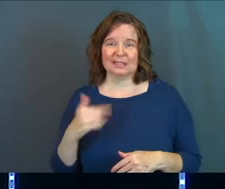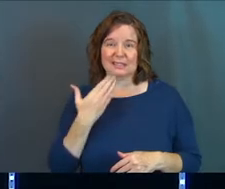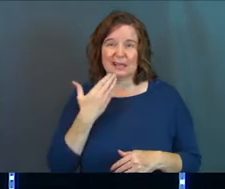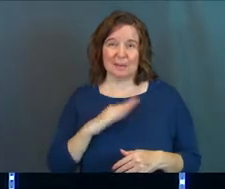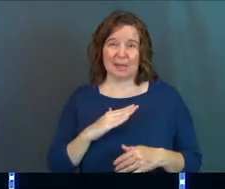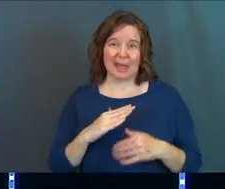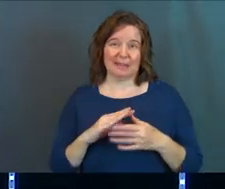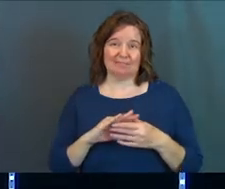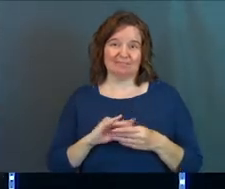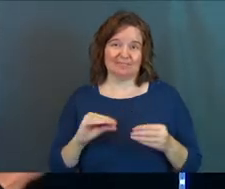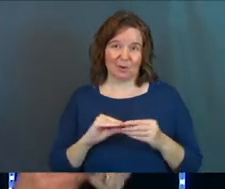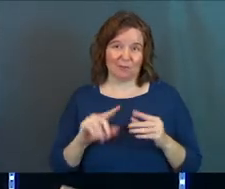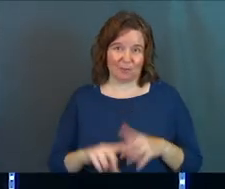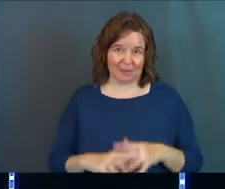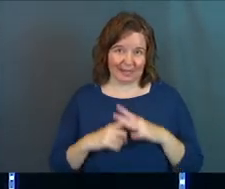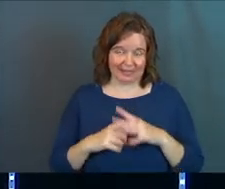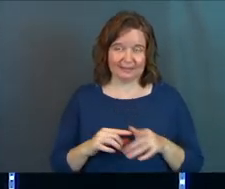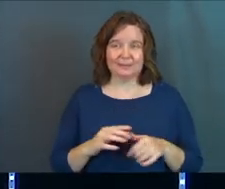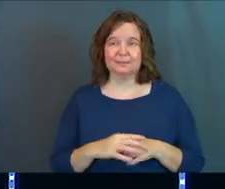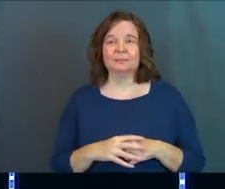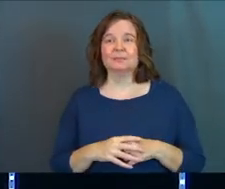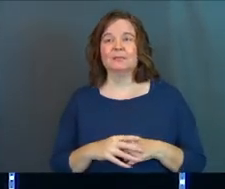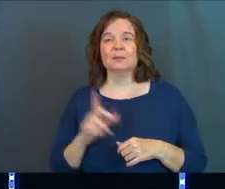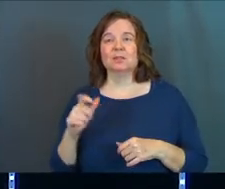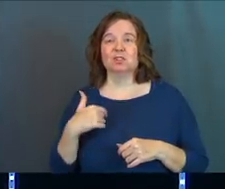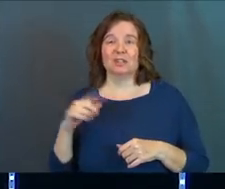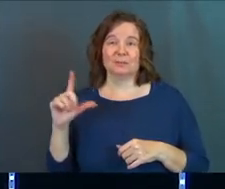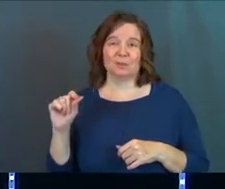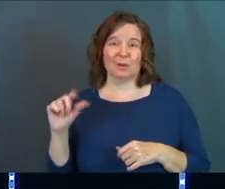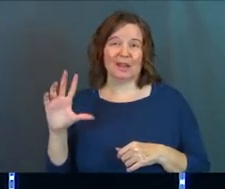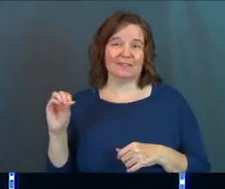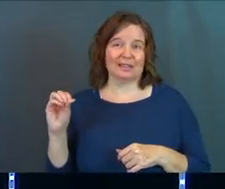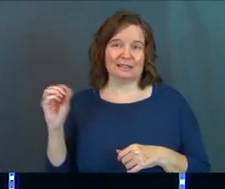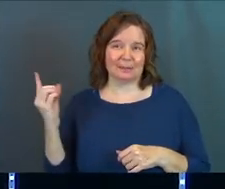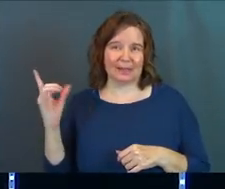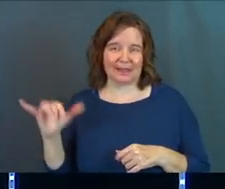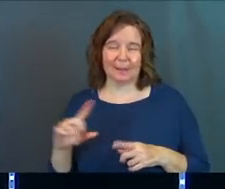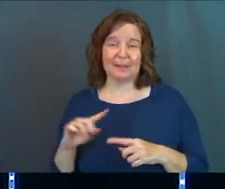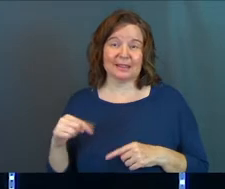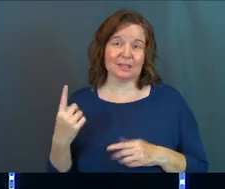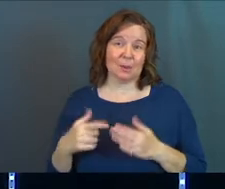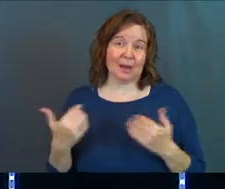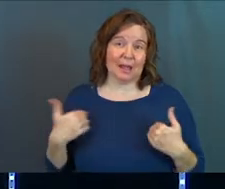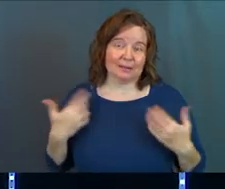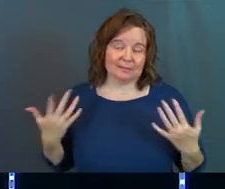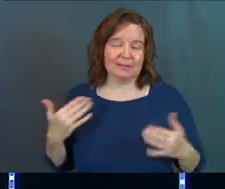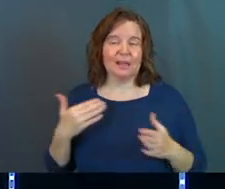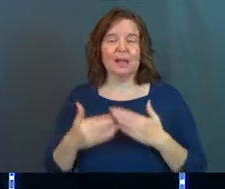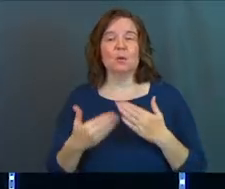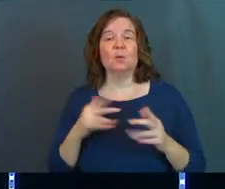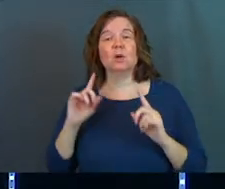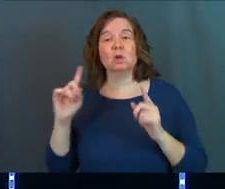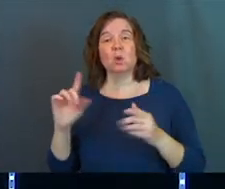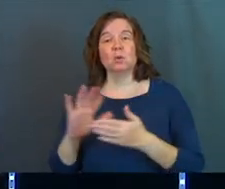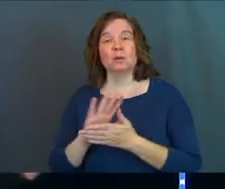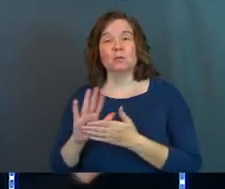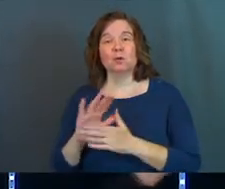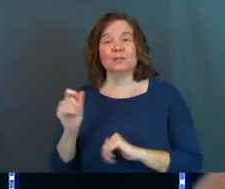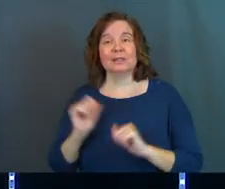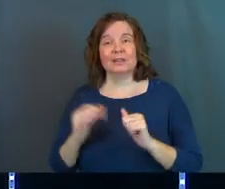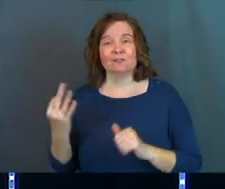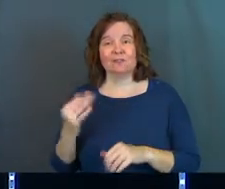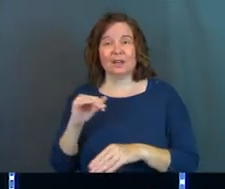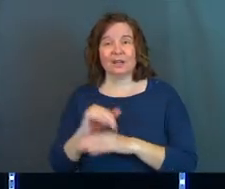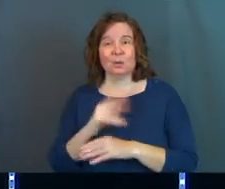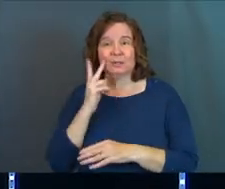illustration right from the very beginning. That should have been a 20 or a 50 or something like that, but this is what I had. Anyway, so we go to the movie theater